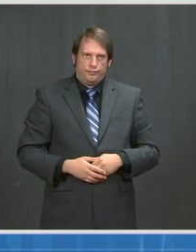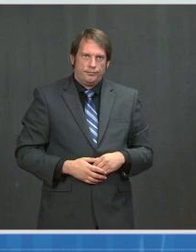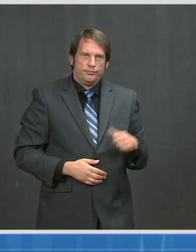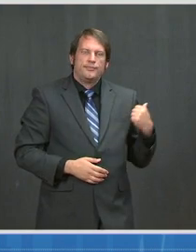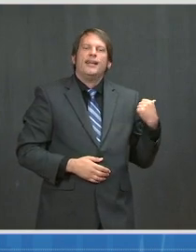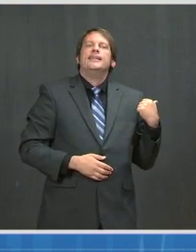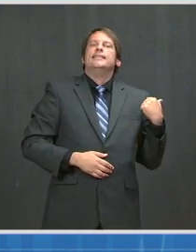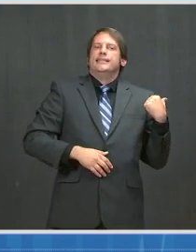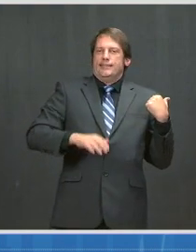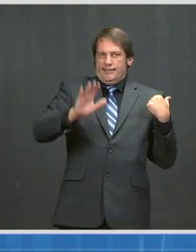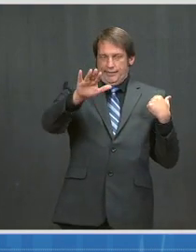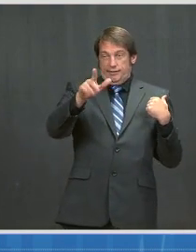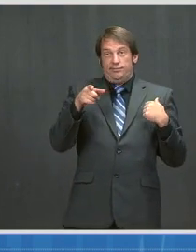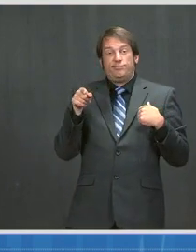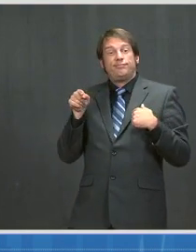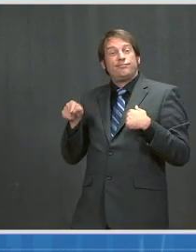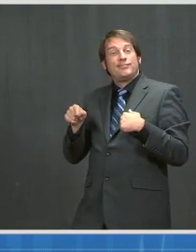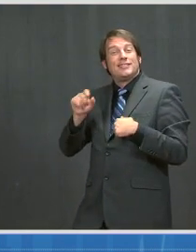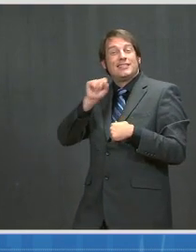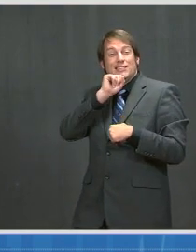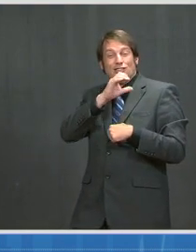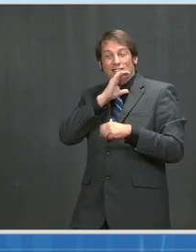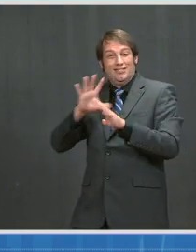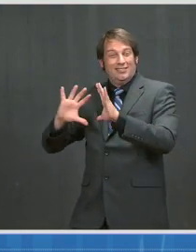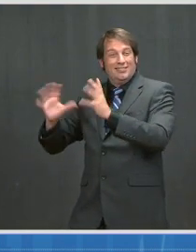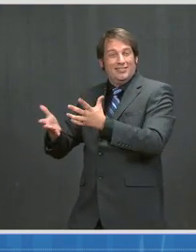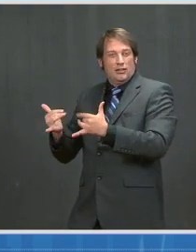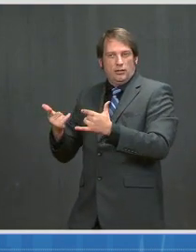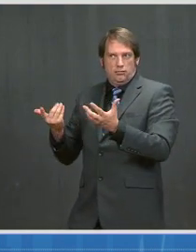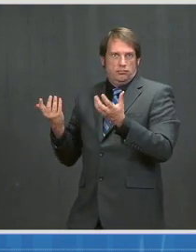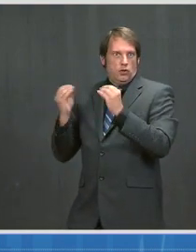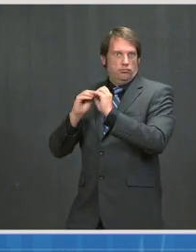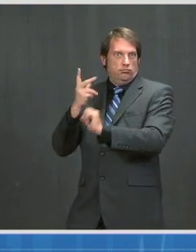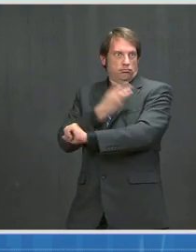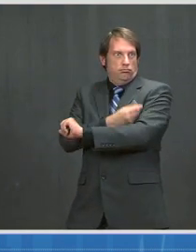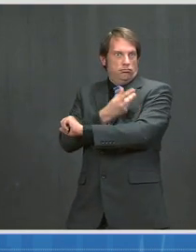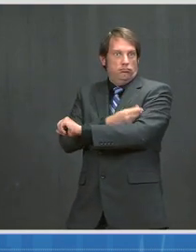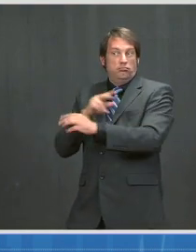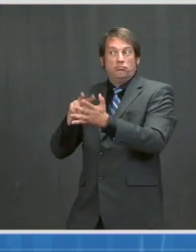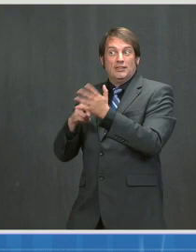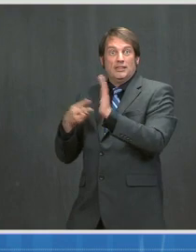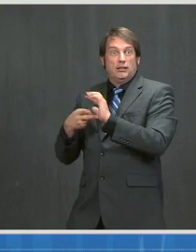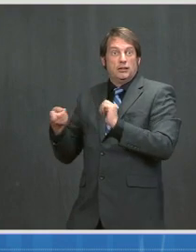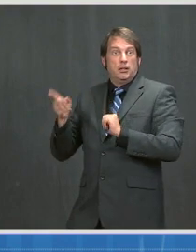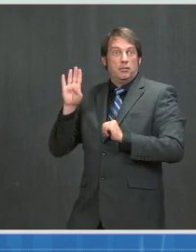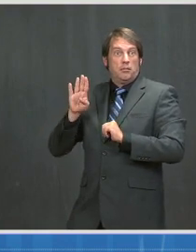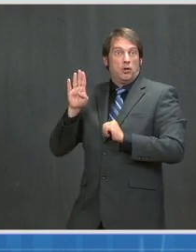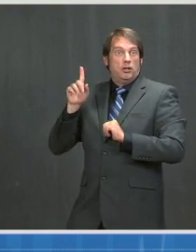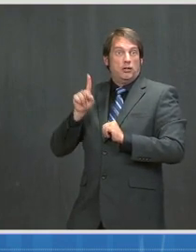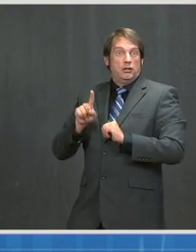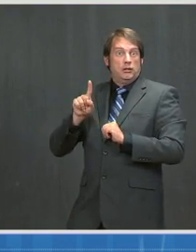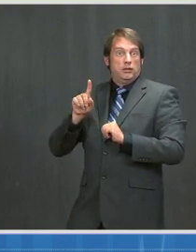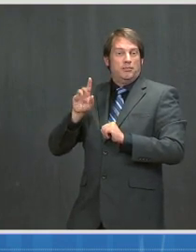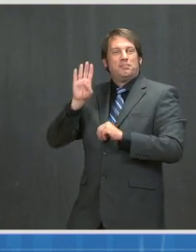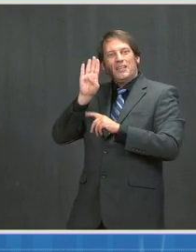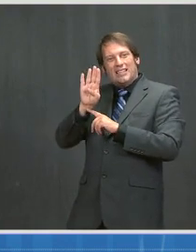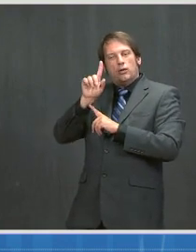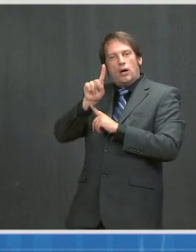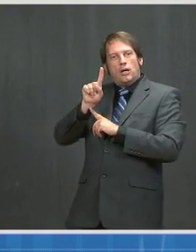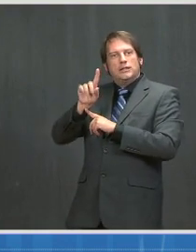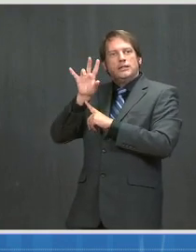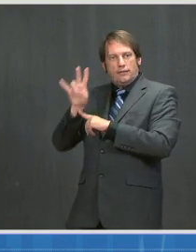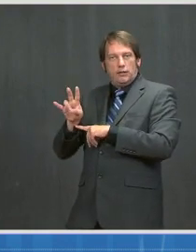vaccinated. We know that B1117 is more transmissible, somewhere between 50 and 100 percent more transmissible. Whether it's more